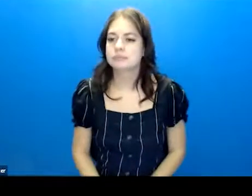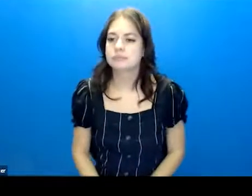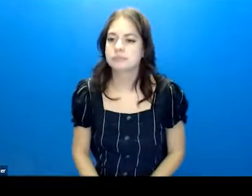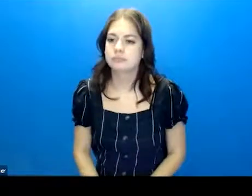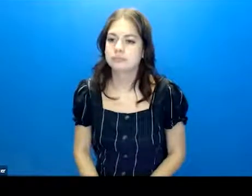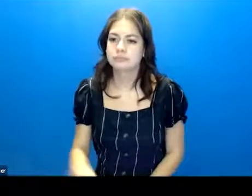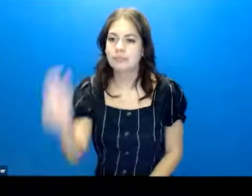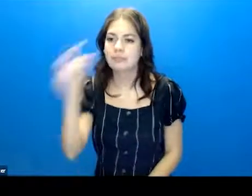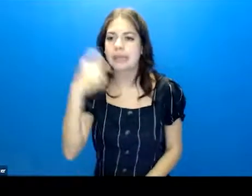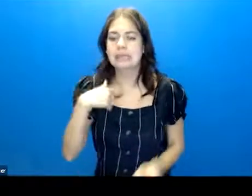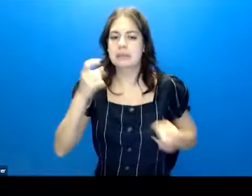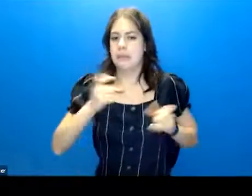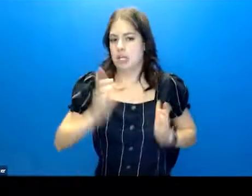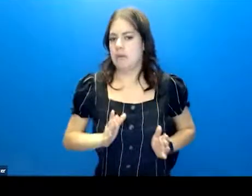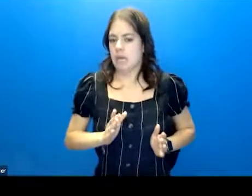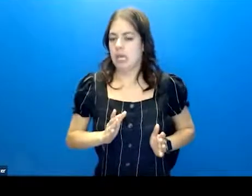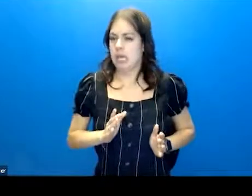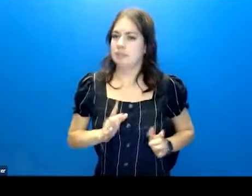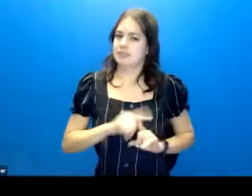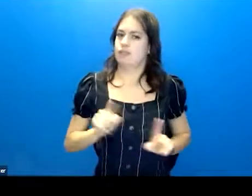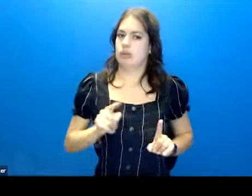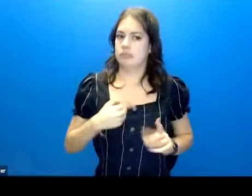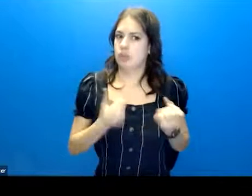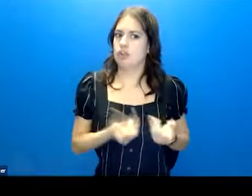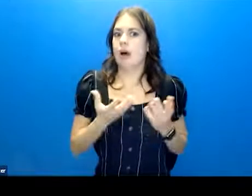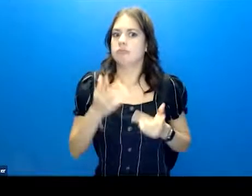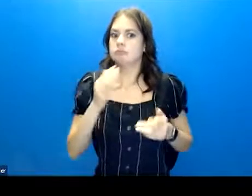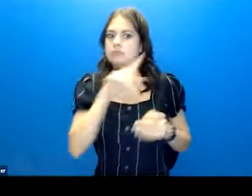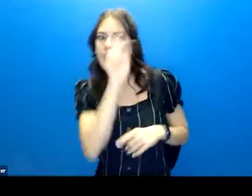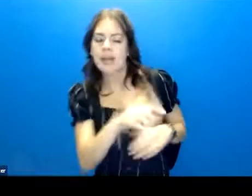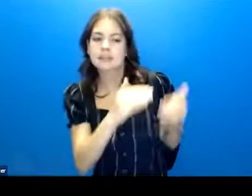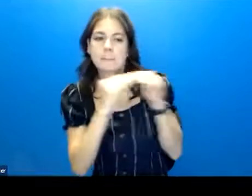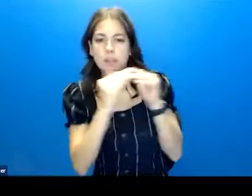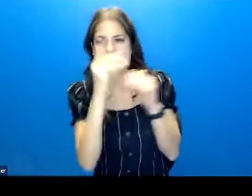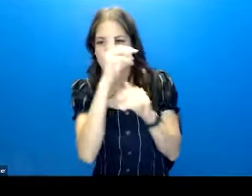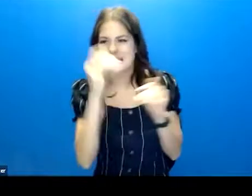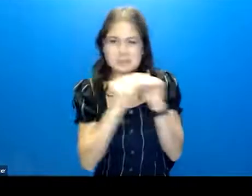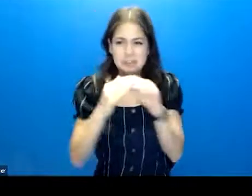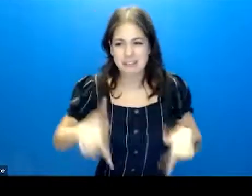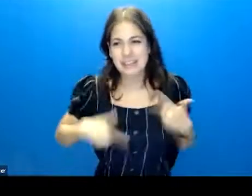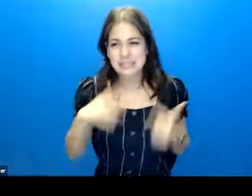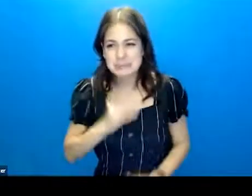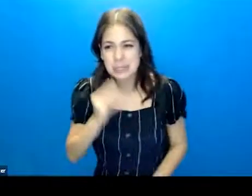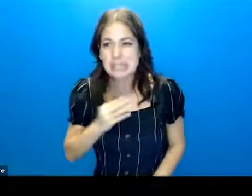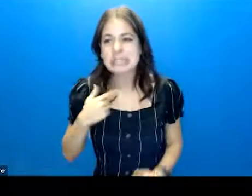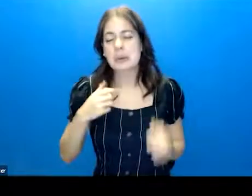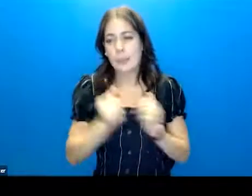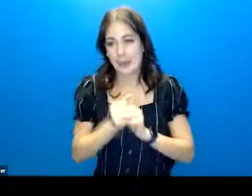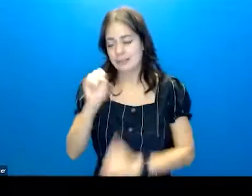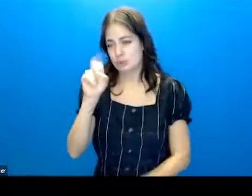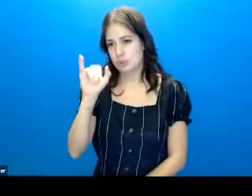Because then the management piece comes up. that's a lot to ask of peers, particularly if peers have lived experience with suicide.